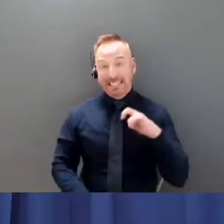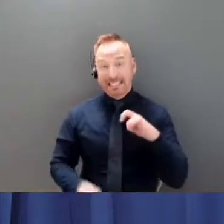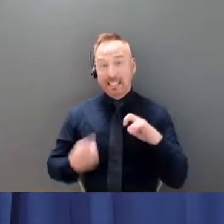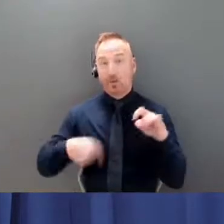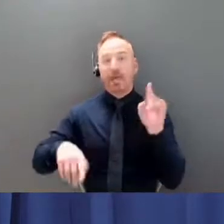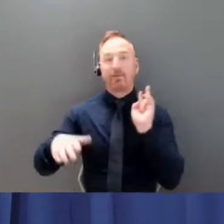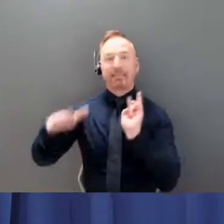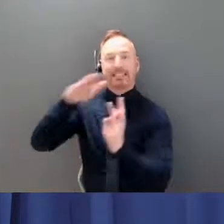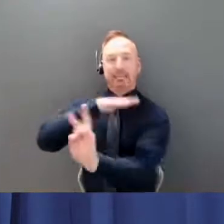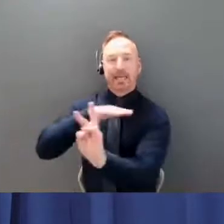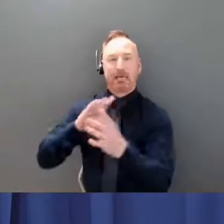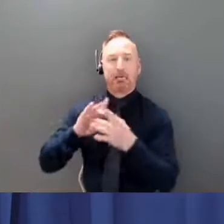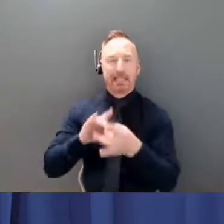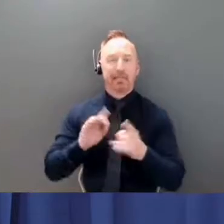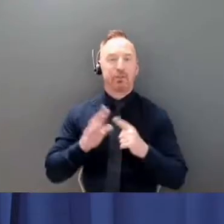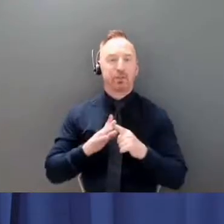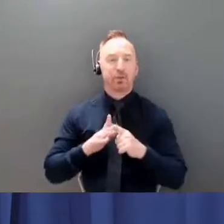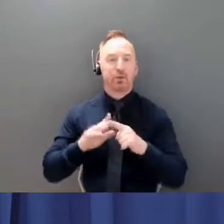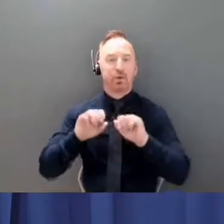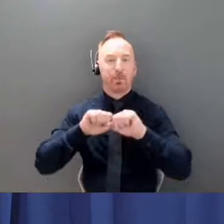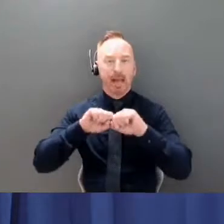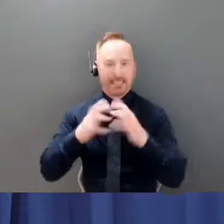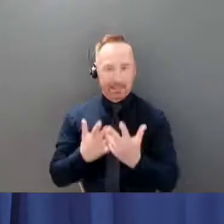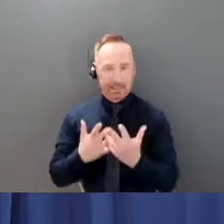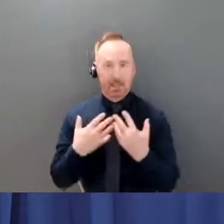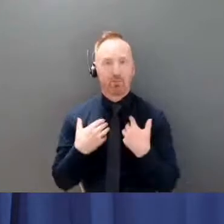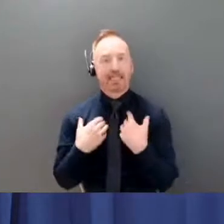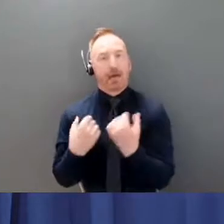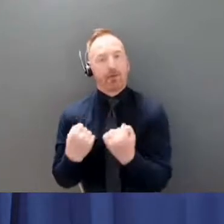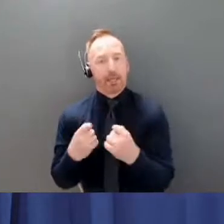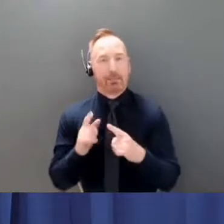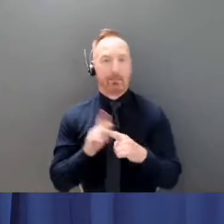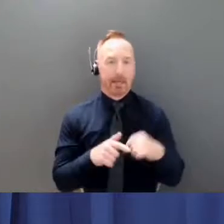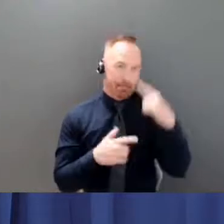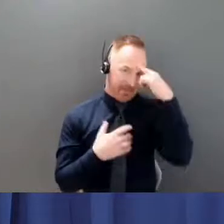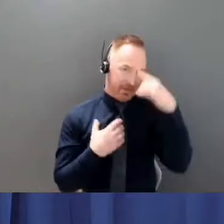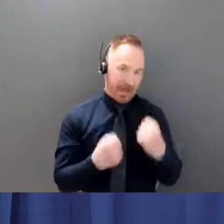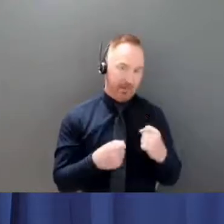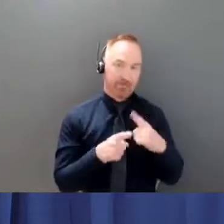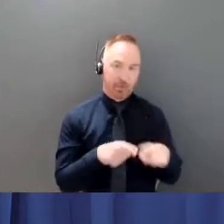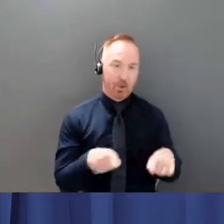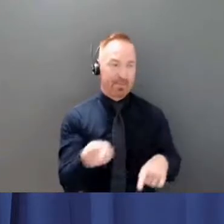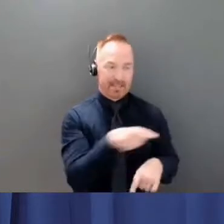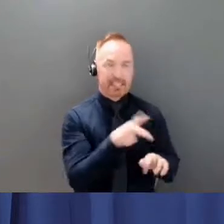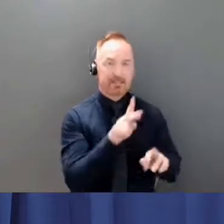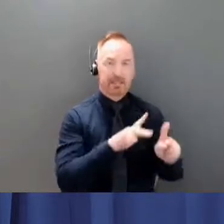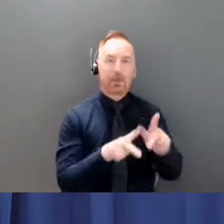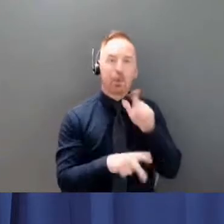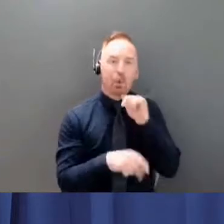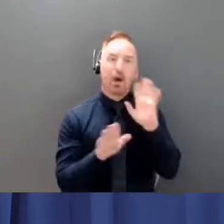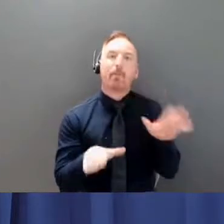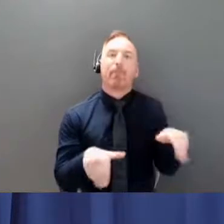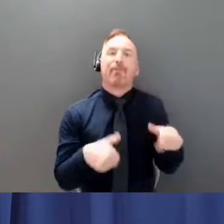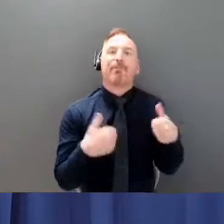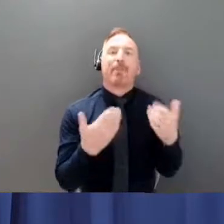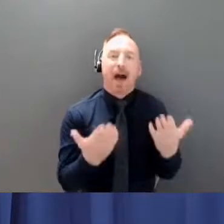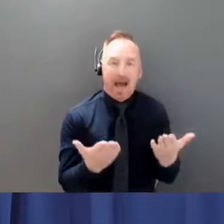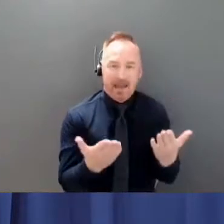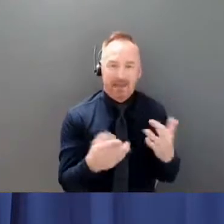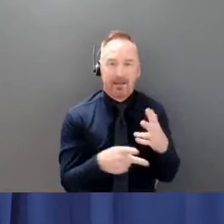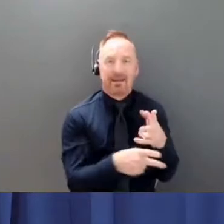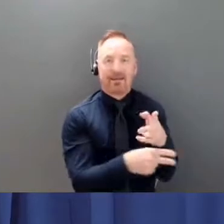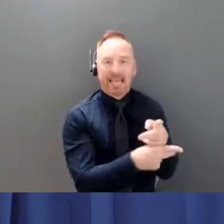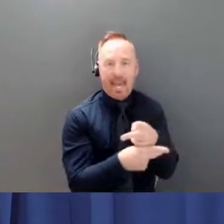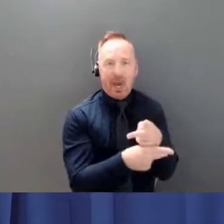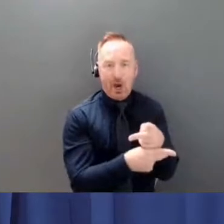recovery, but also mental health of our providers who have faced burnout or near burnout conditions for